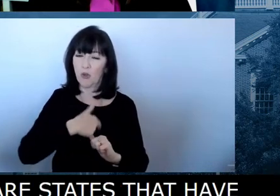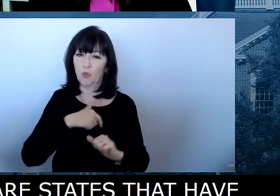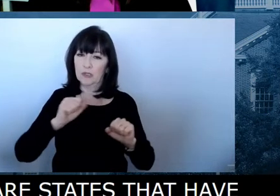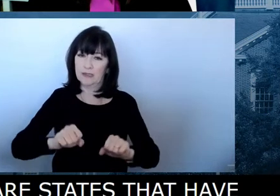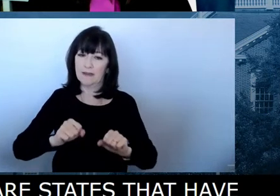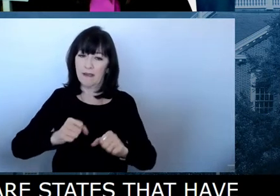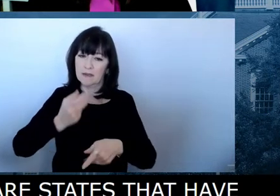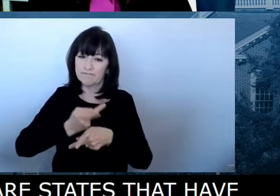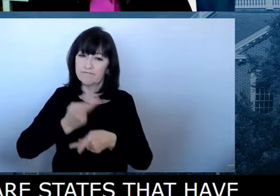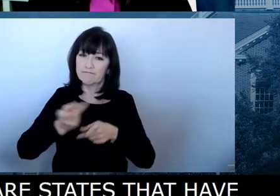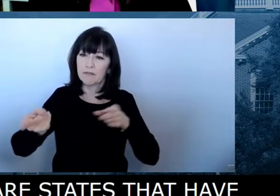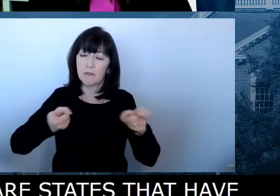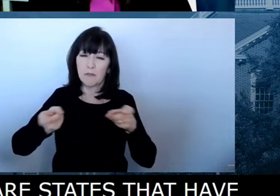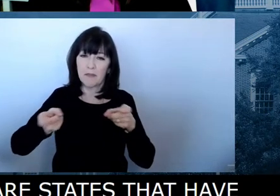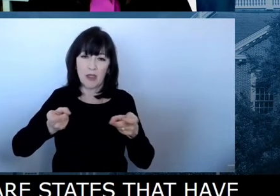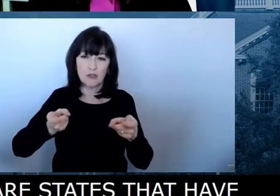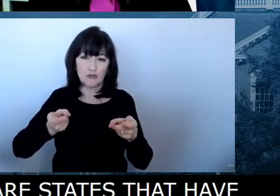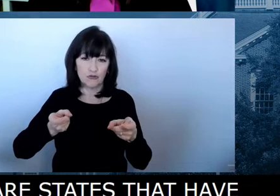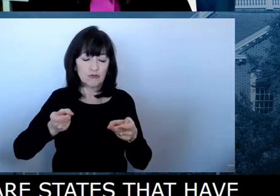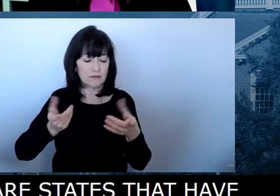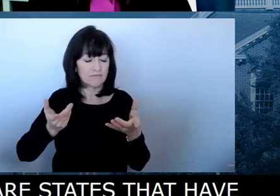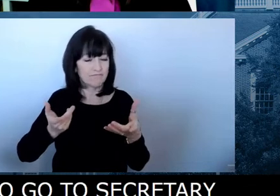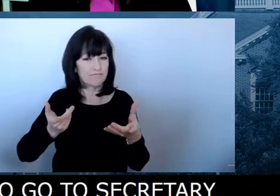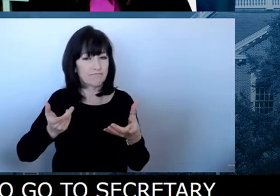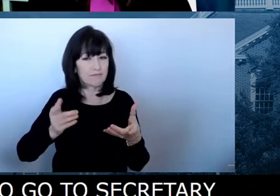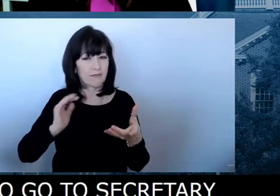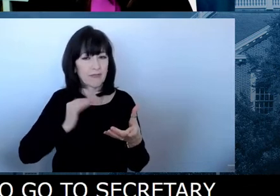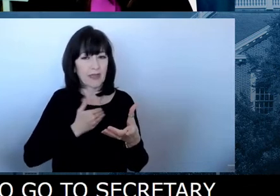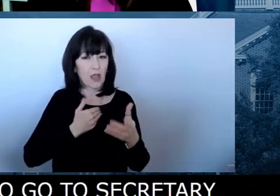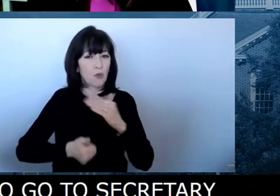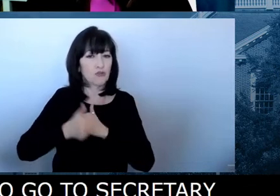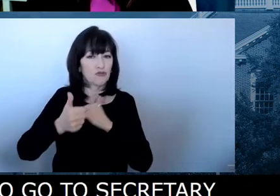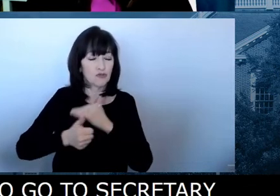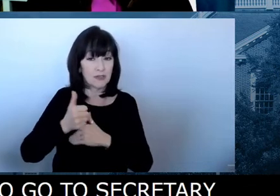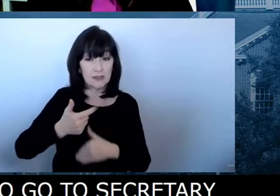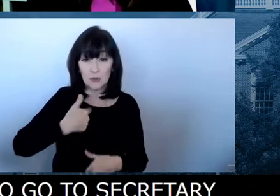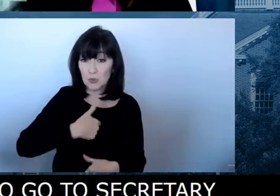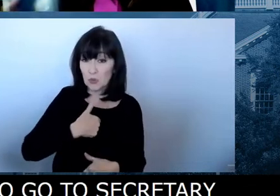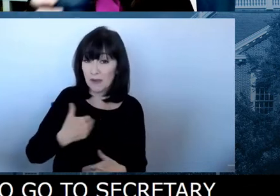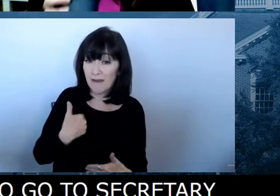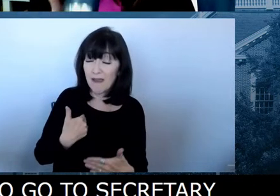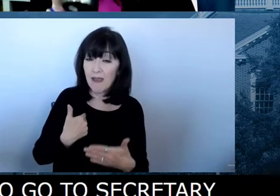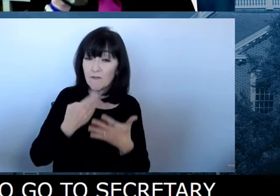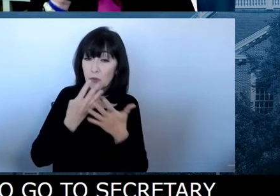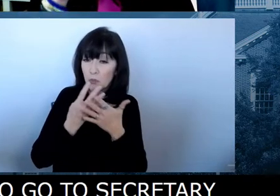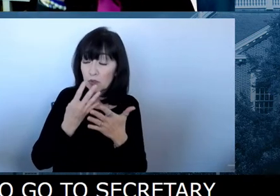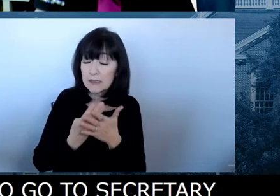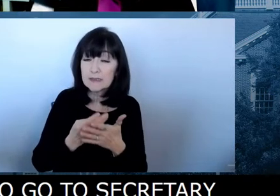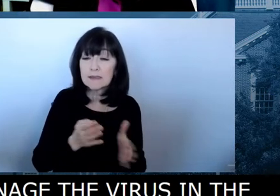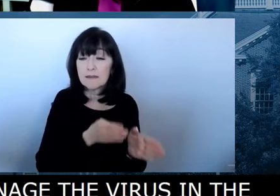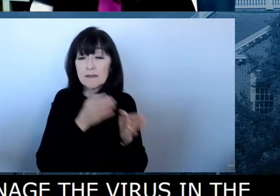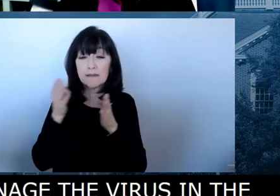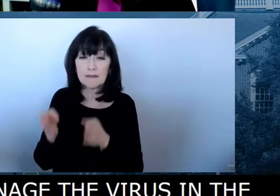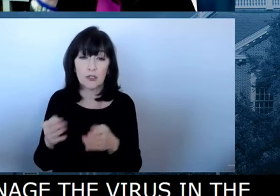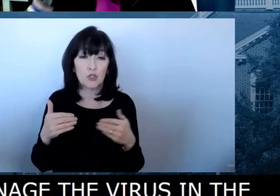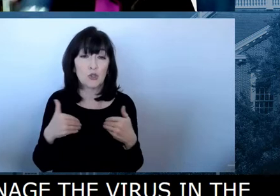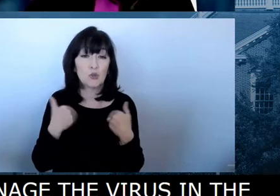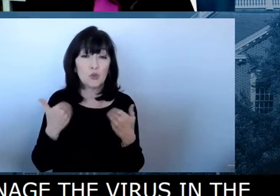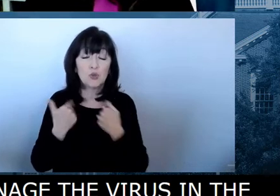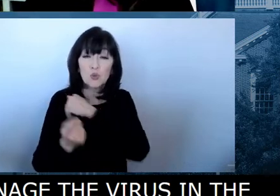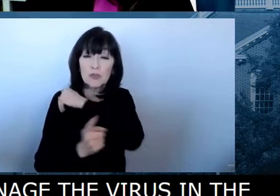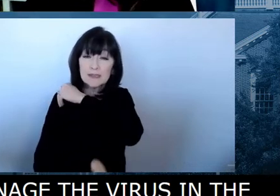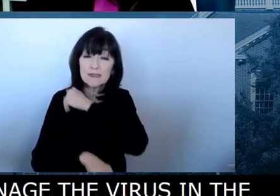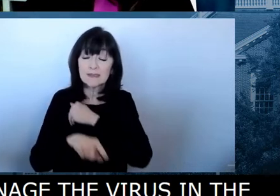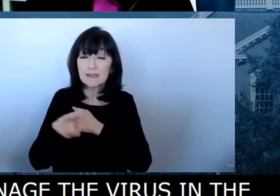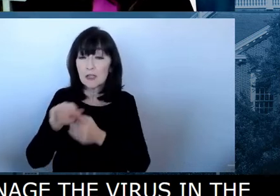We have prisons with congregate settings and youth detention centers, which, uh, require, uh, a